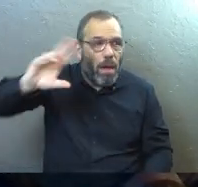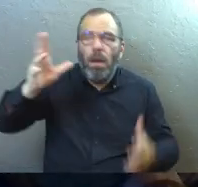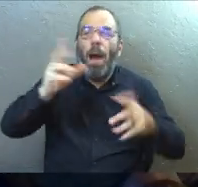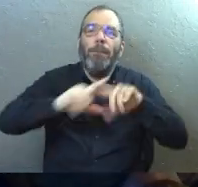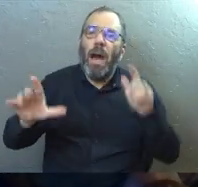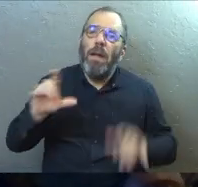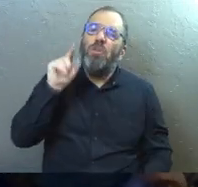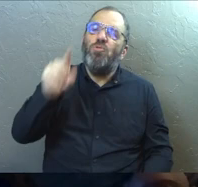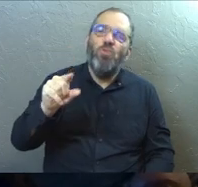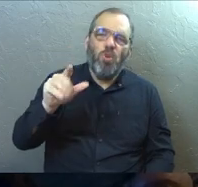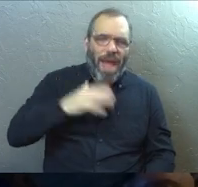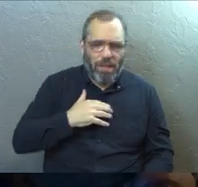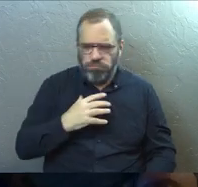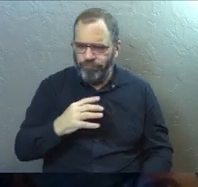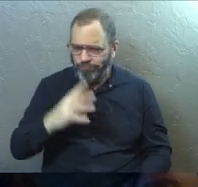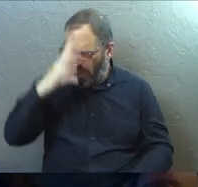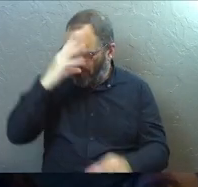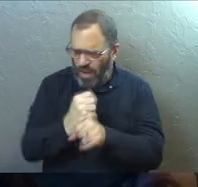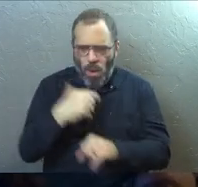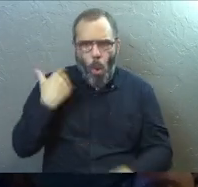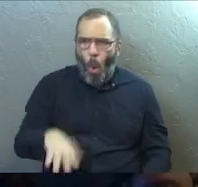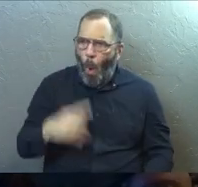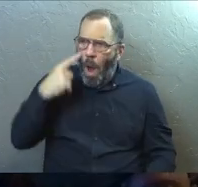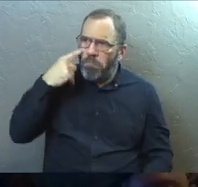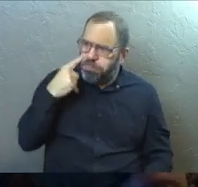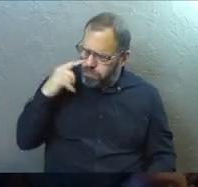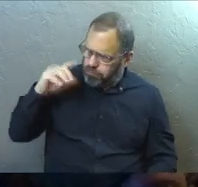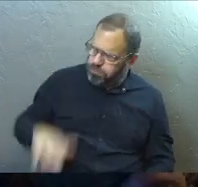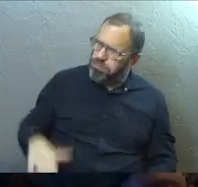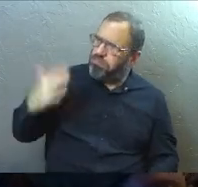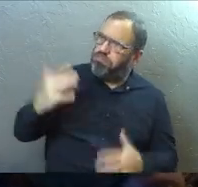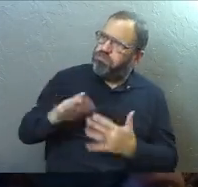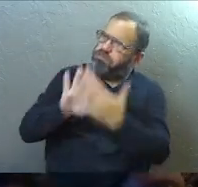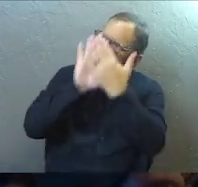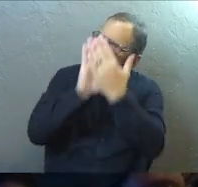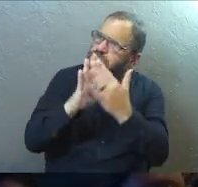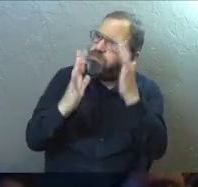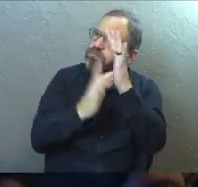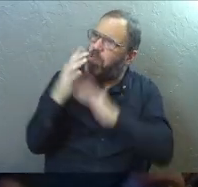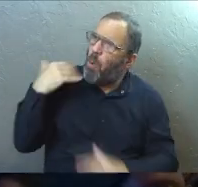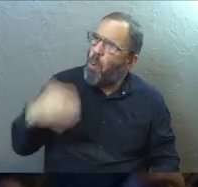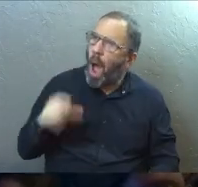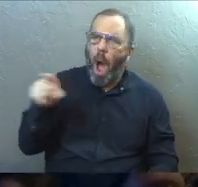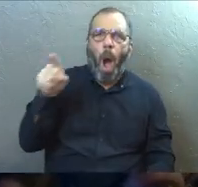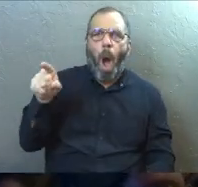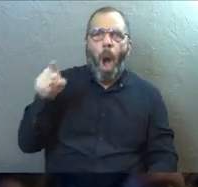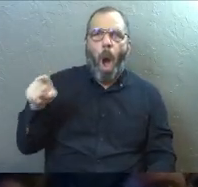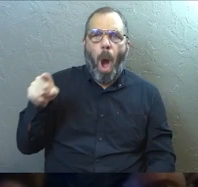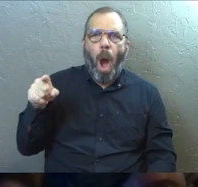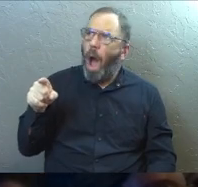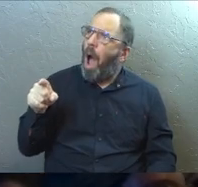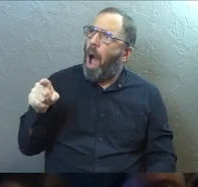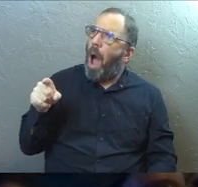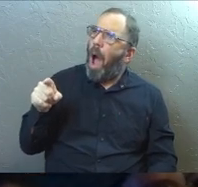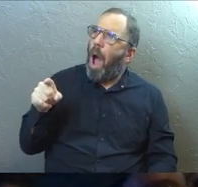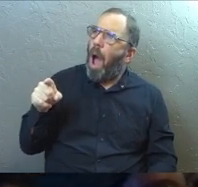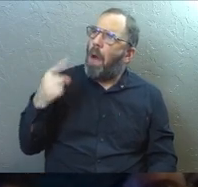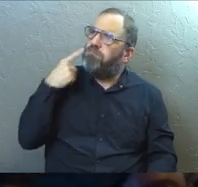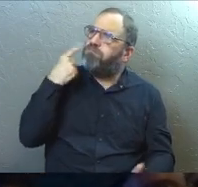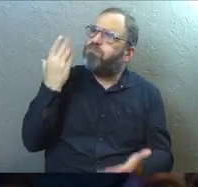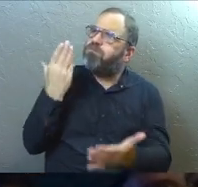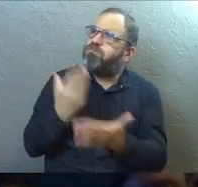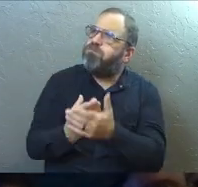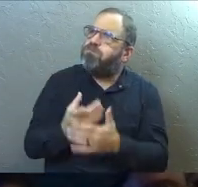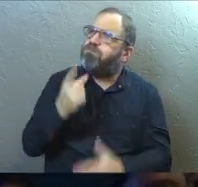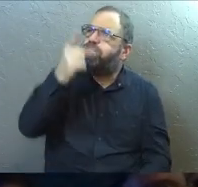But you've got some hero of the faith and you saw them walk the walk with Jesus. And you saw that as proving